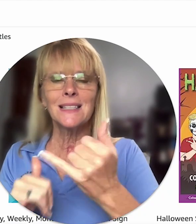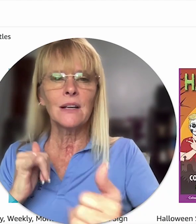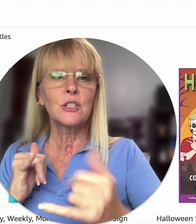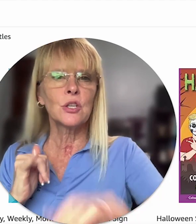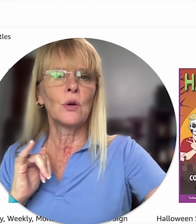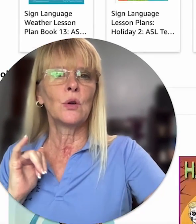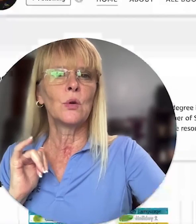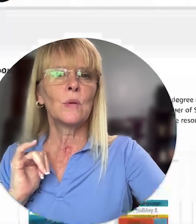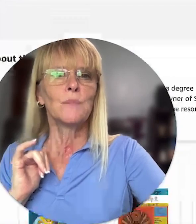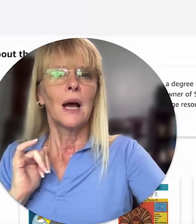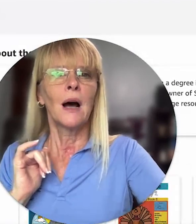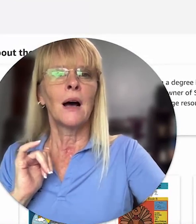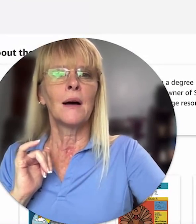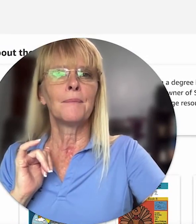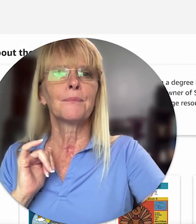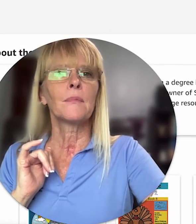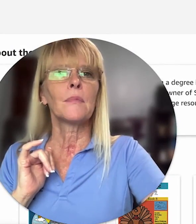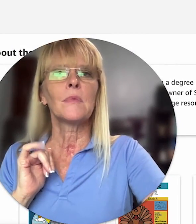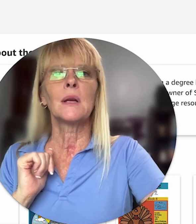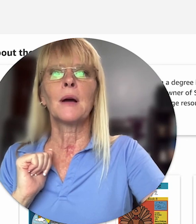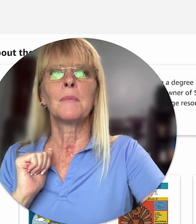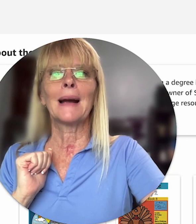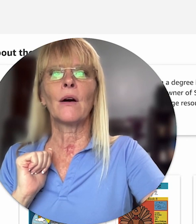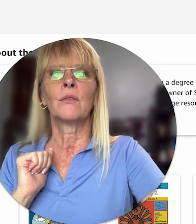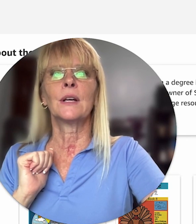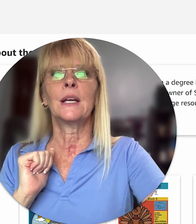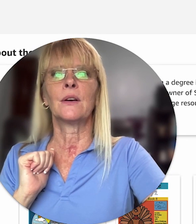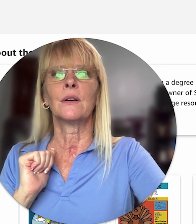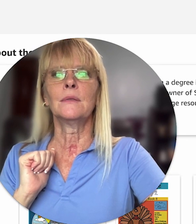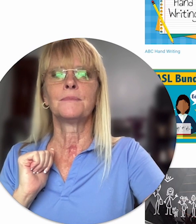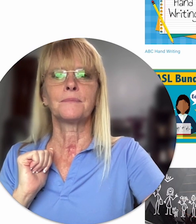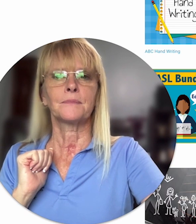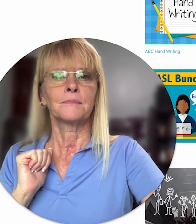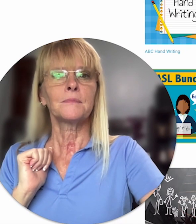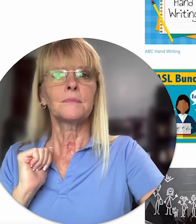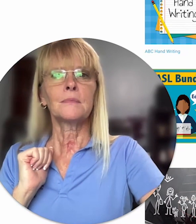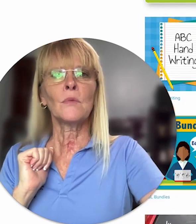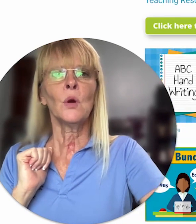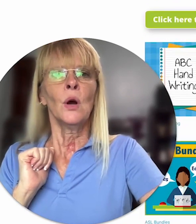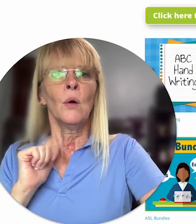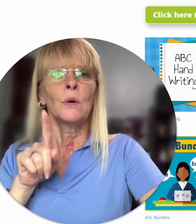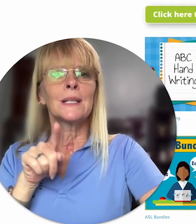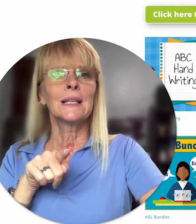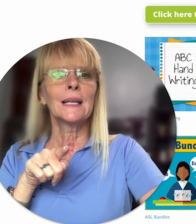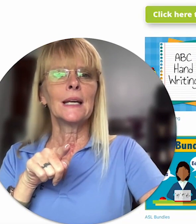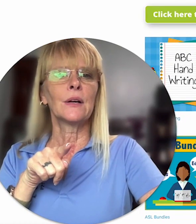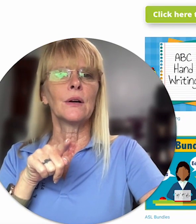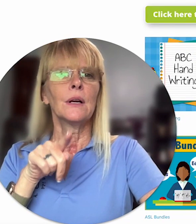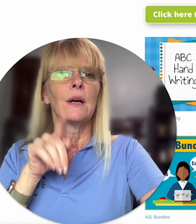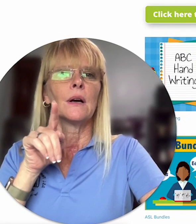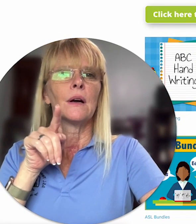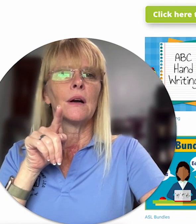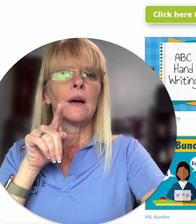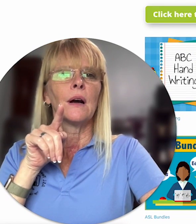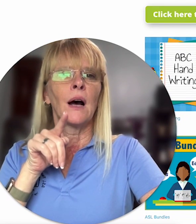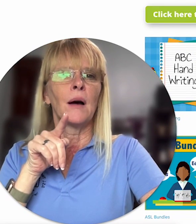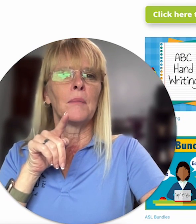last thing i'll show you um come back over here i want to click here